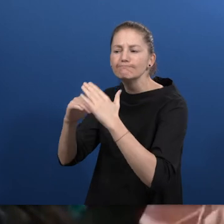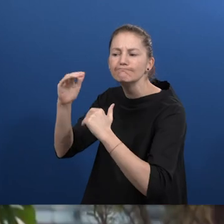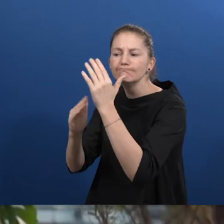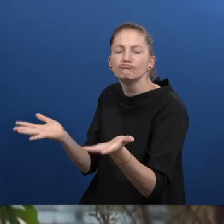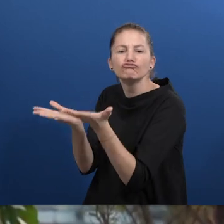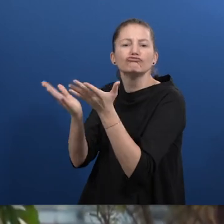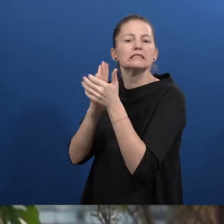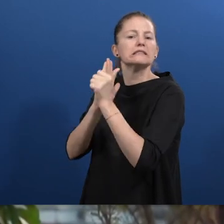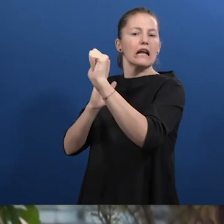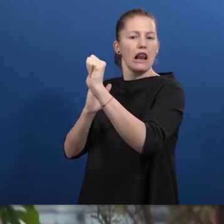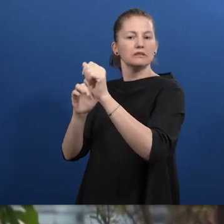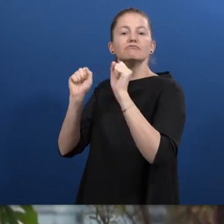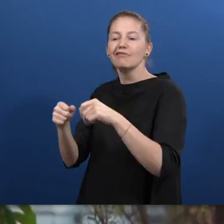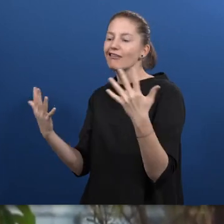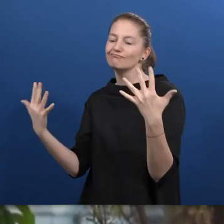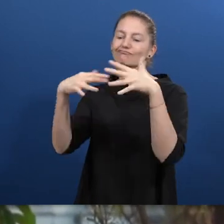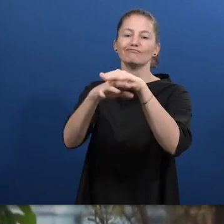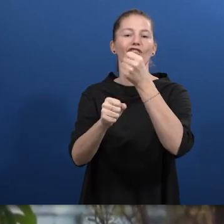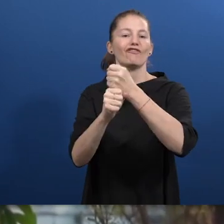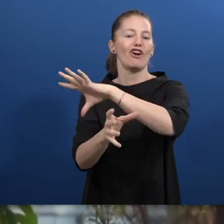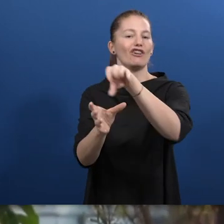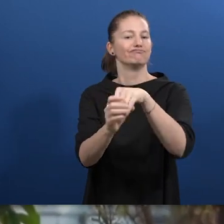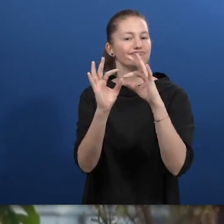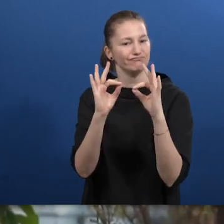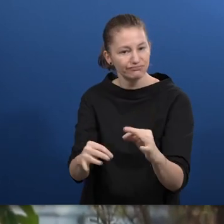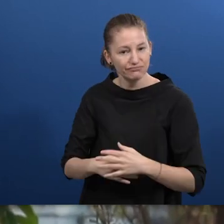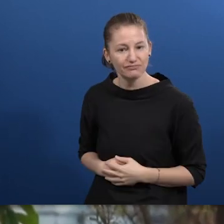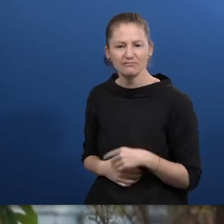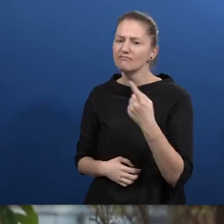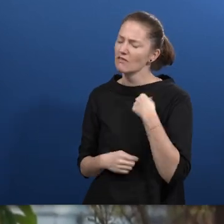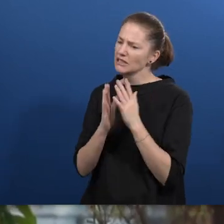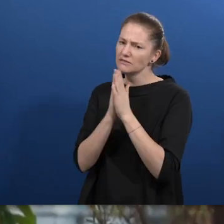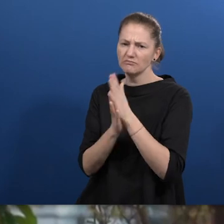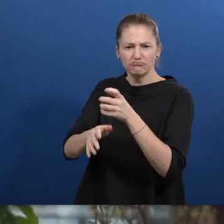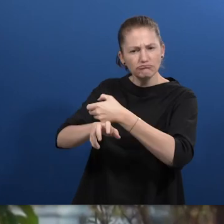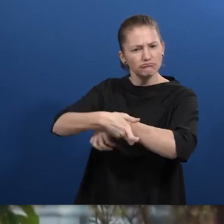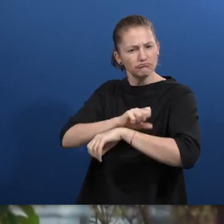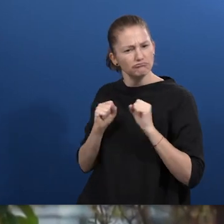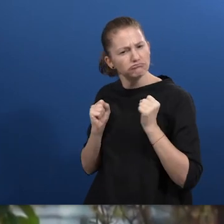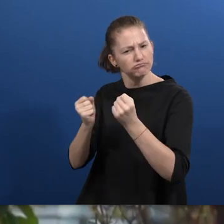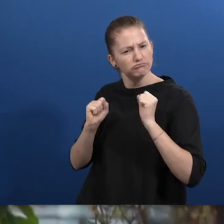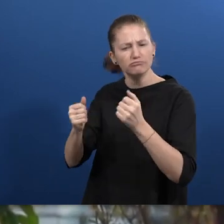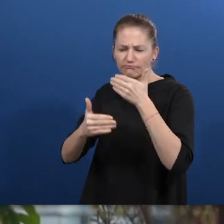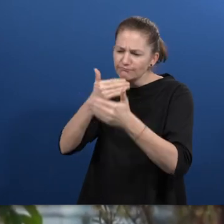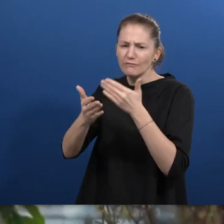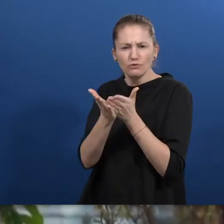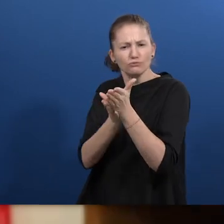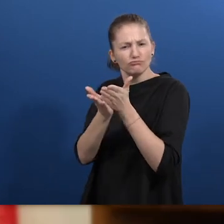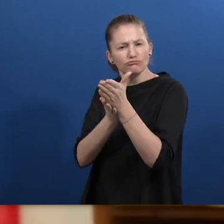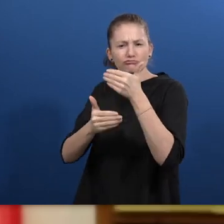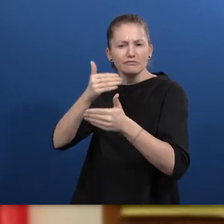our best efforts to develop and sustain a strong platform for them to be an asset in our reliability.